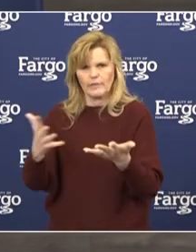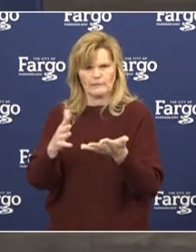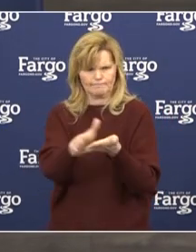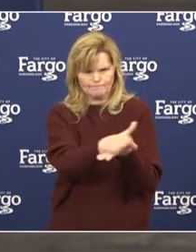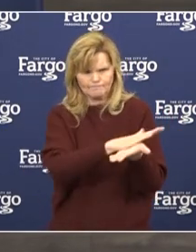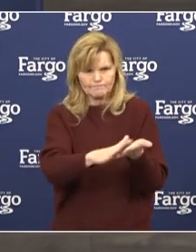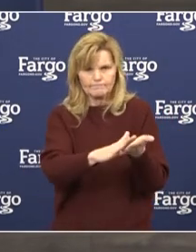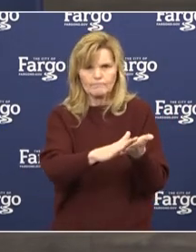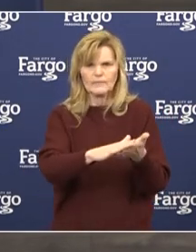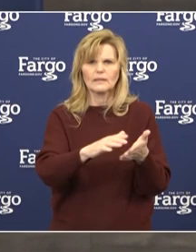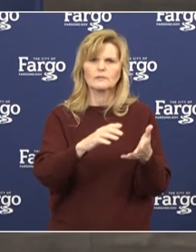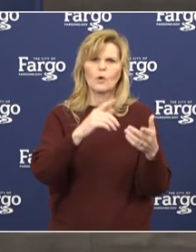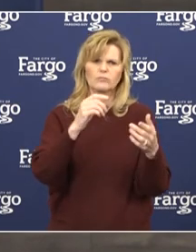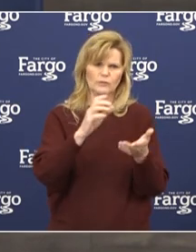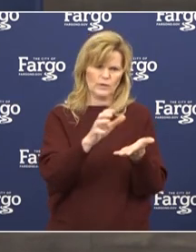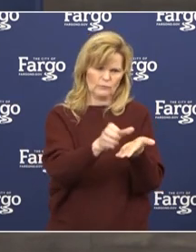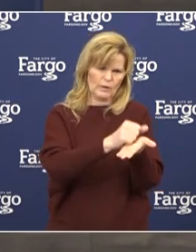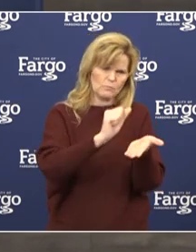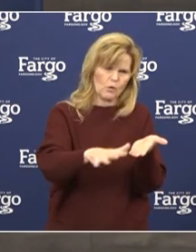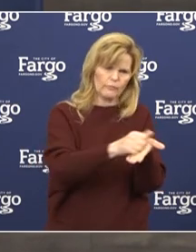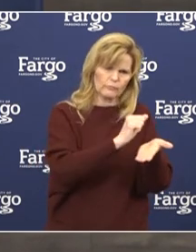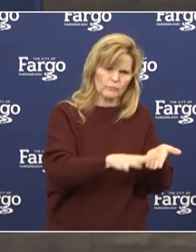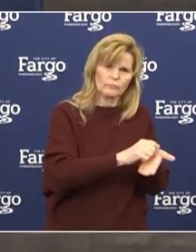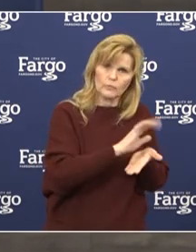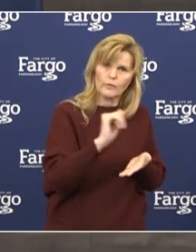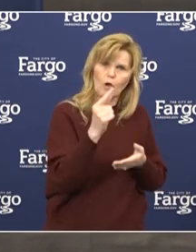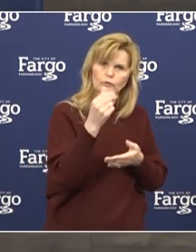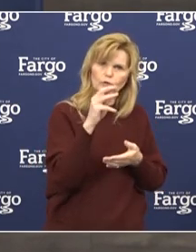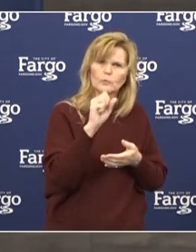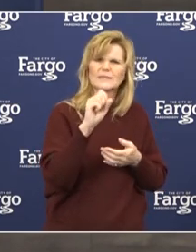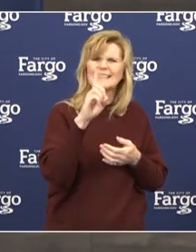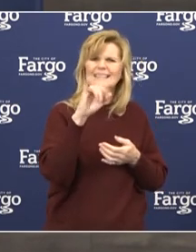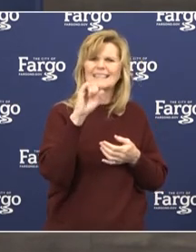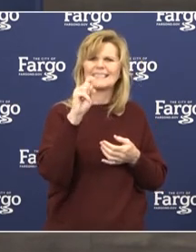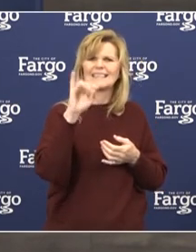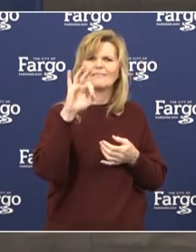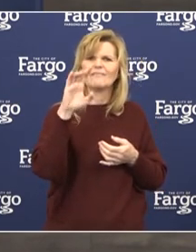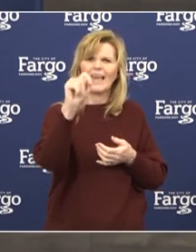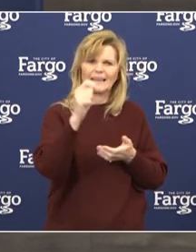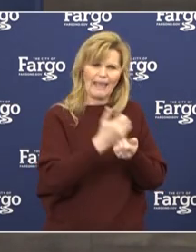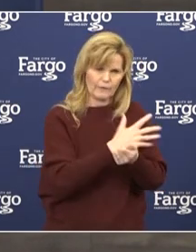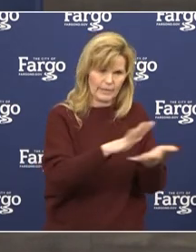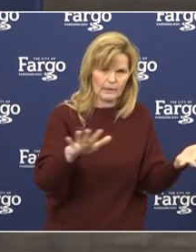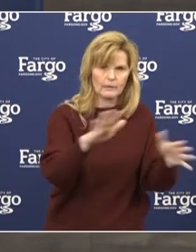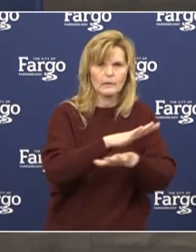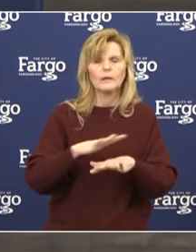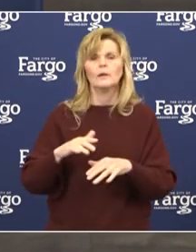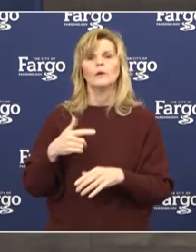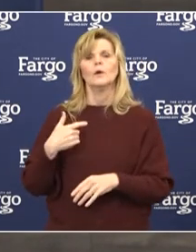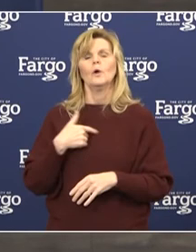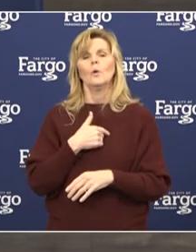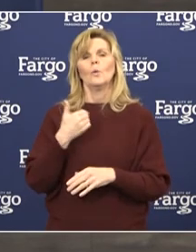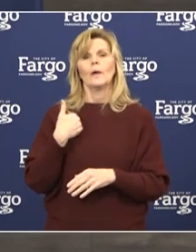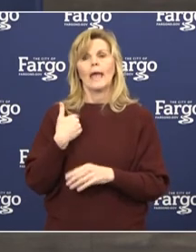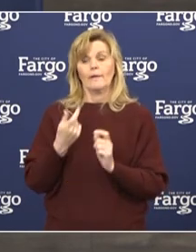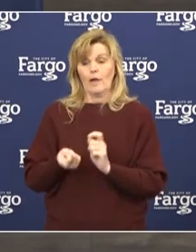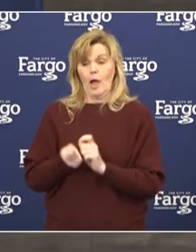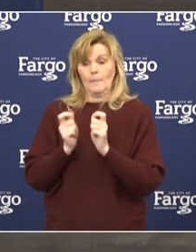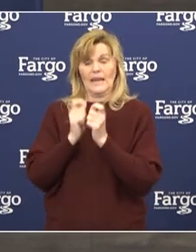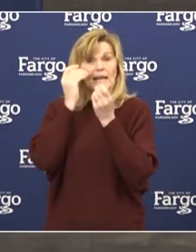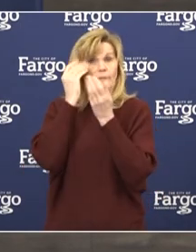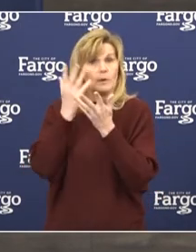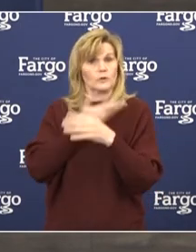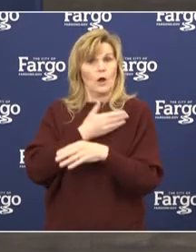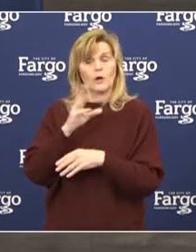your employees come in contact, increase those efforts, probably do it multiple times during the day. We have up-to-date information on our website,